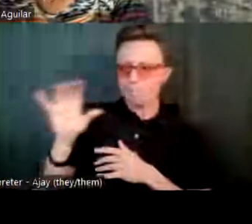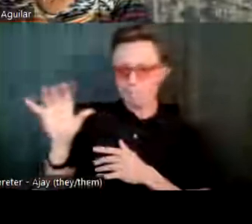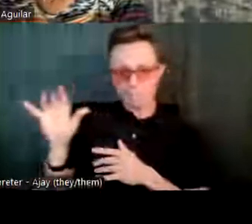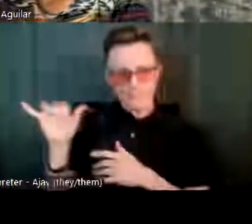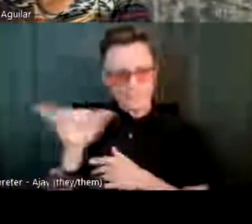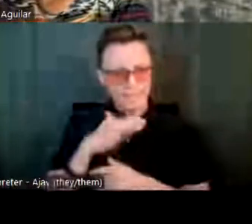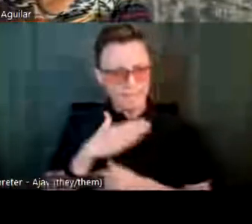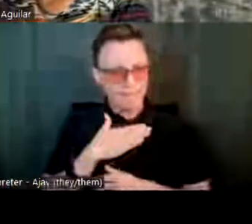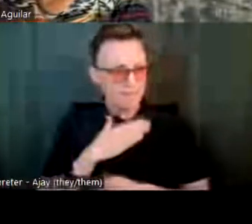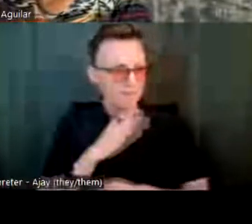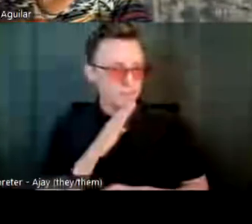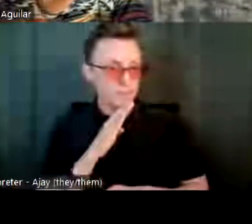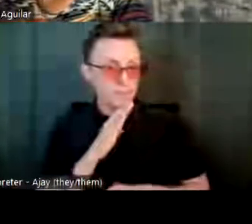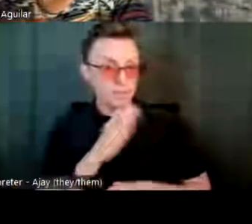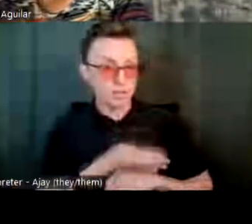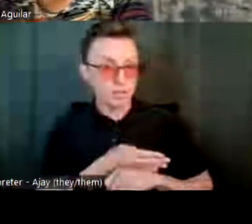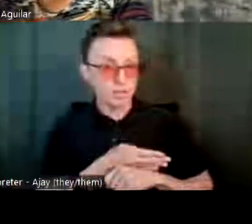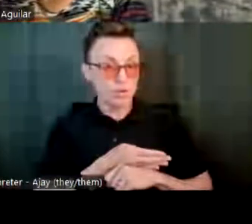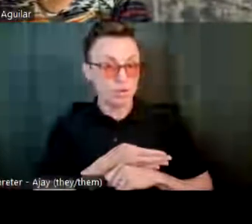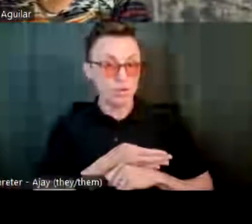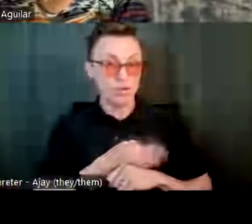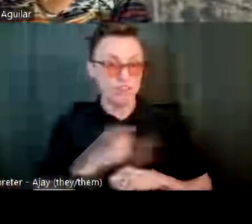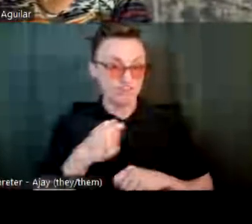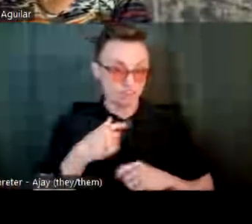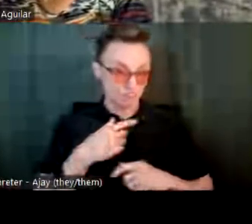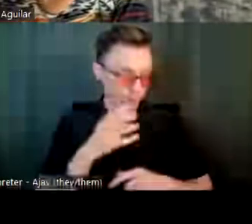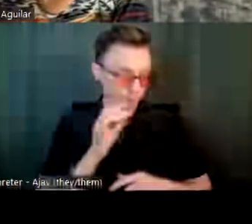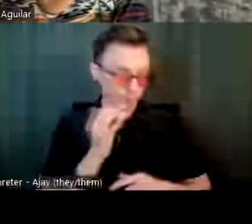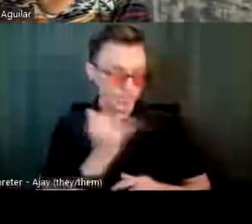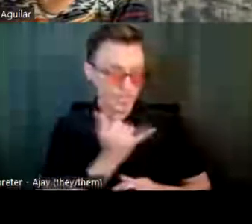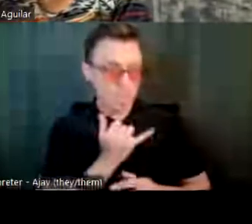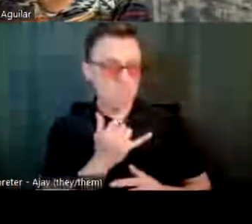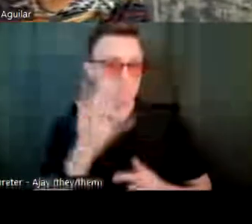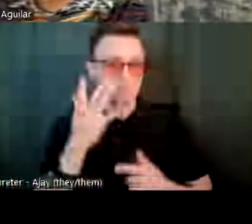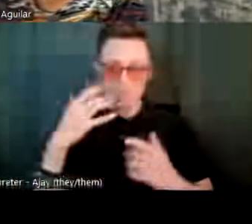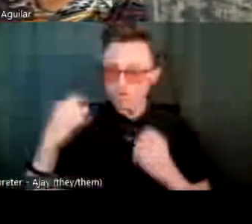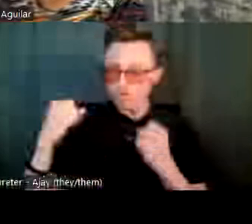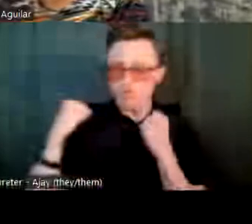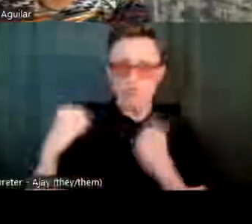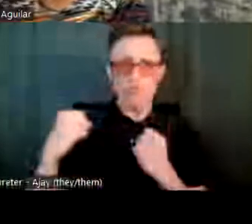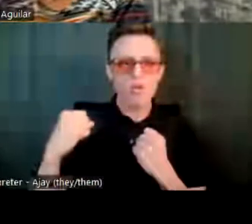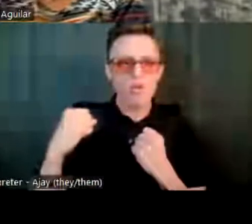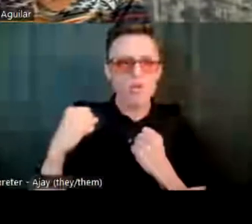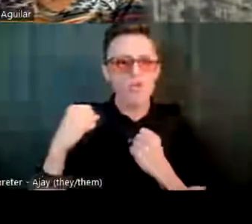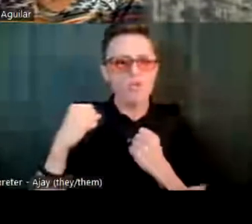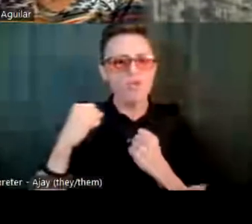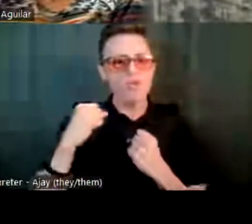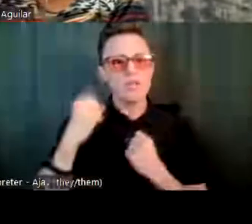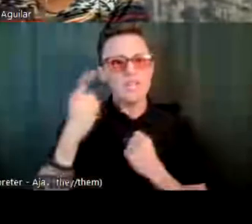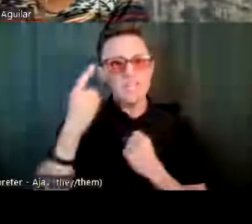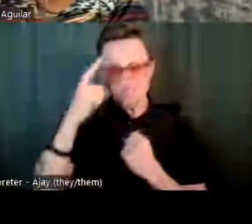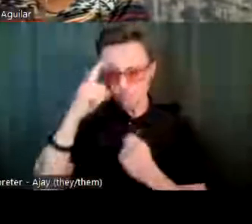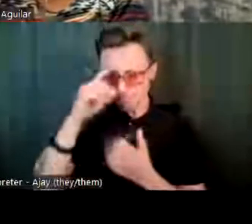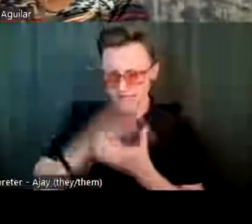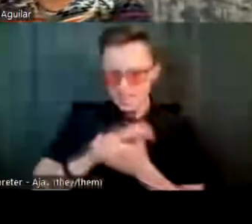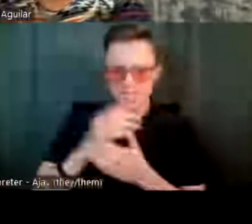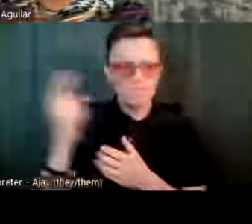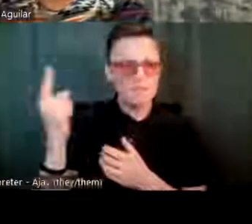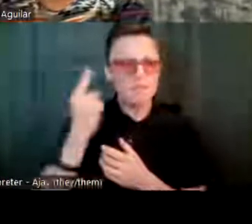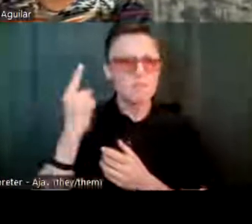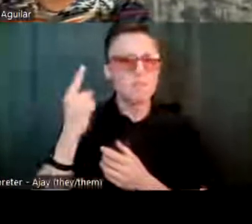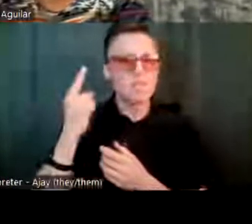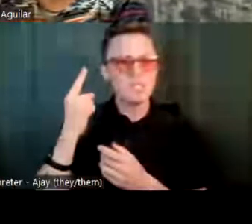I am a strong person when it comes to something that I believe in and